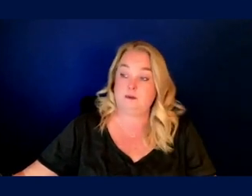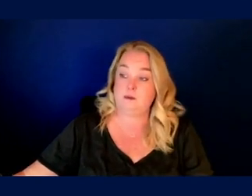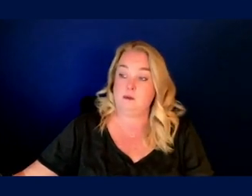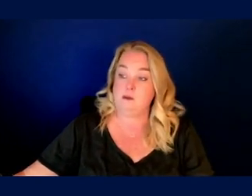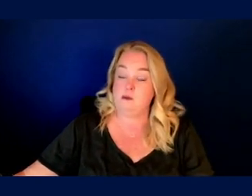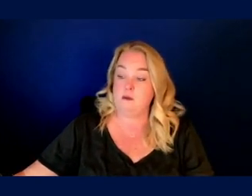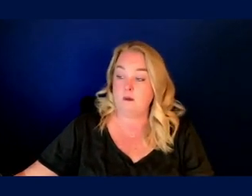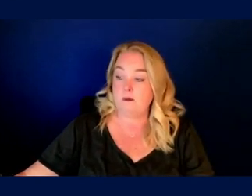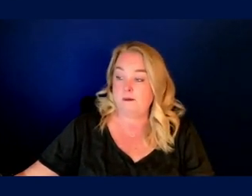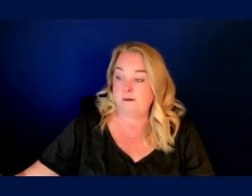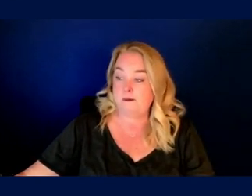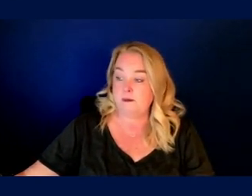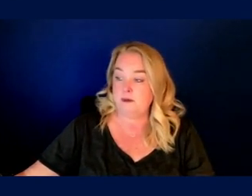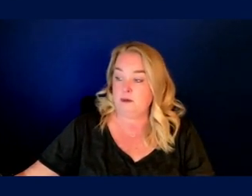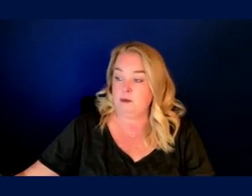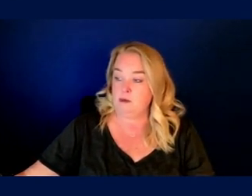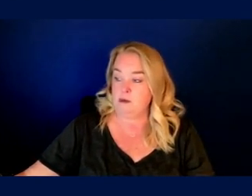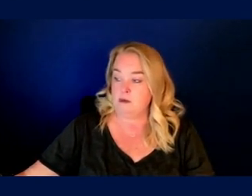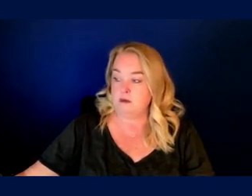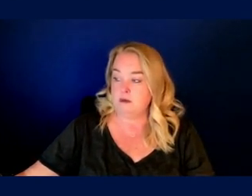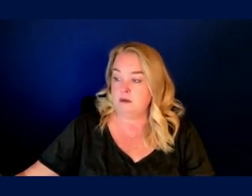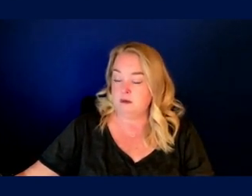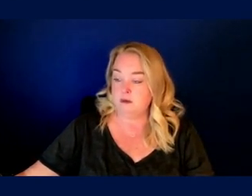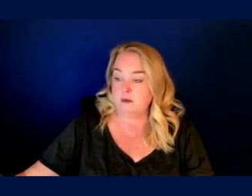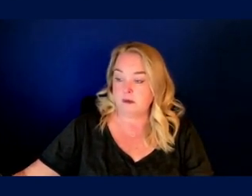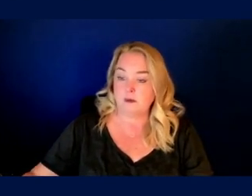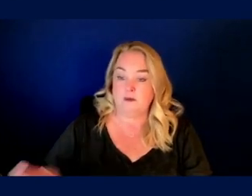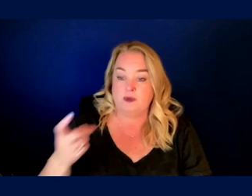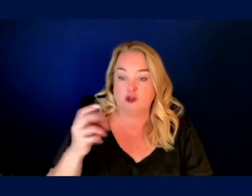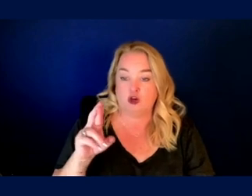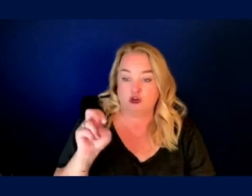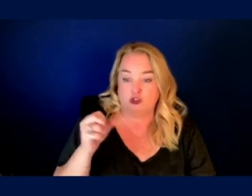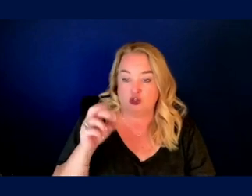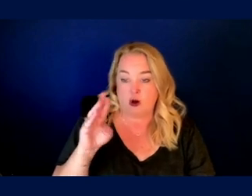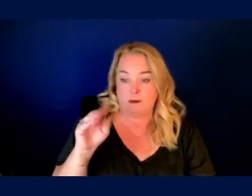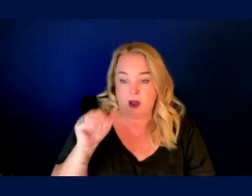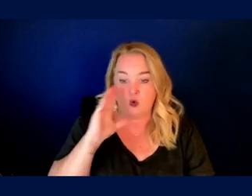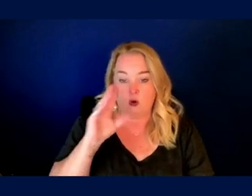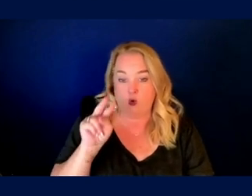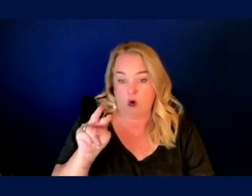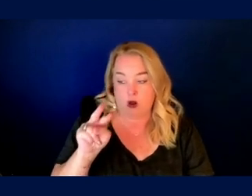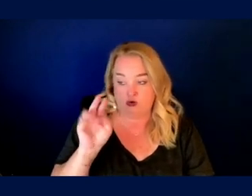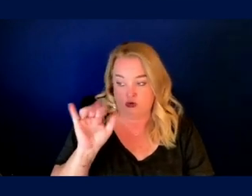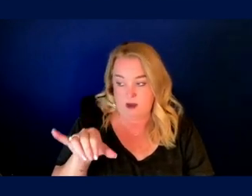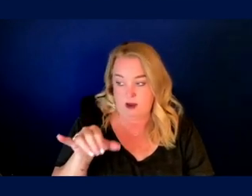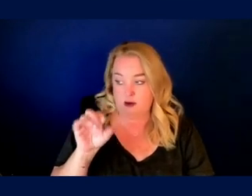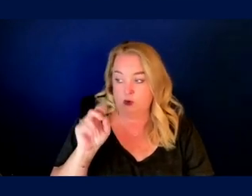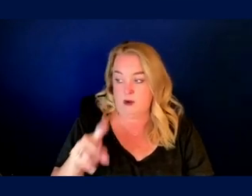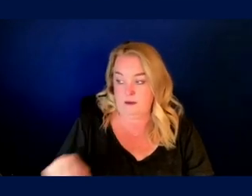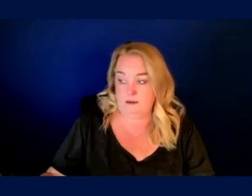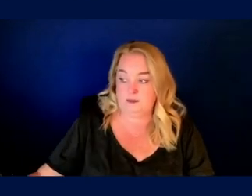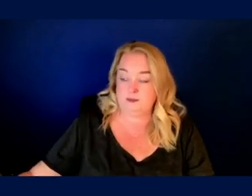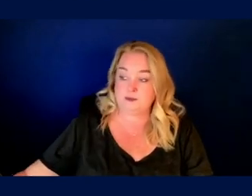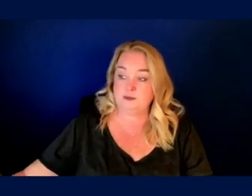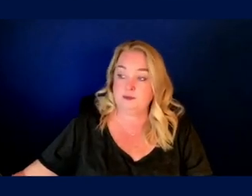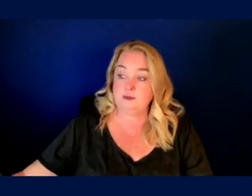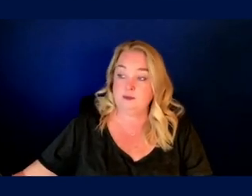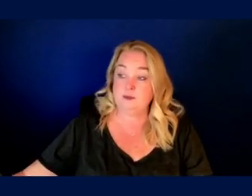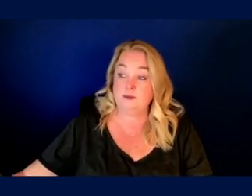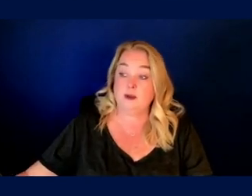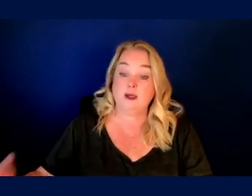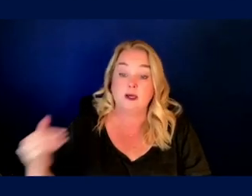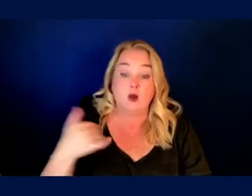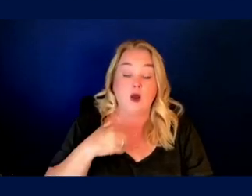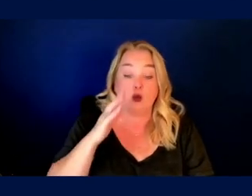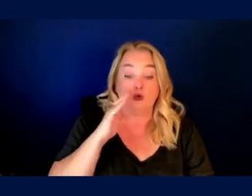online and, Dr. Sarma will moderate those a little bit later. Now it's my pleasure to turn it